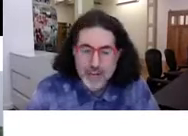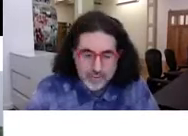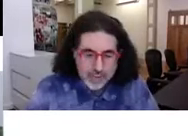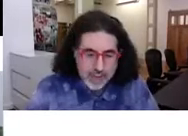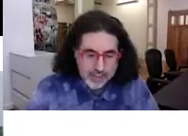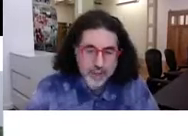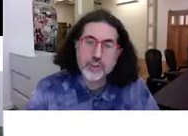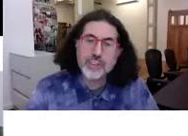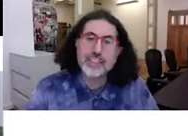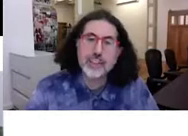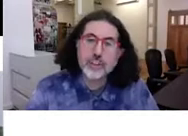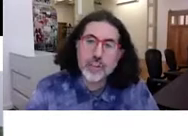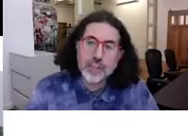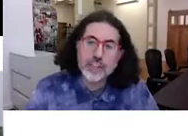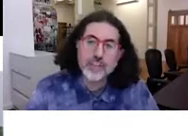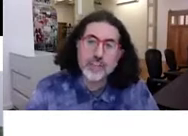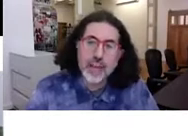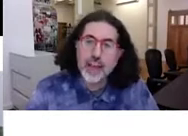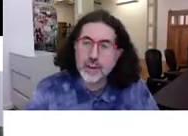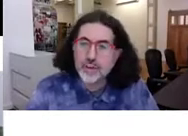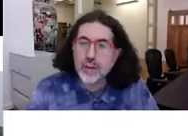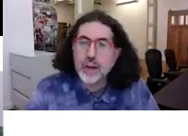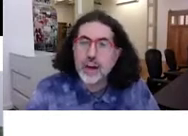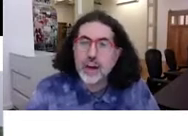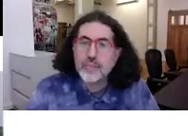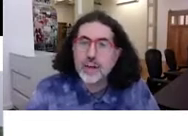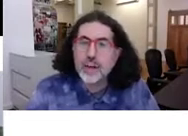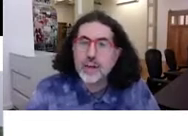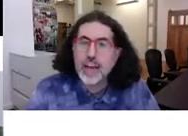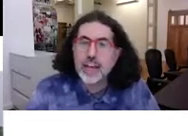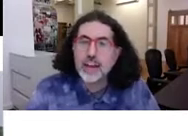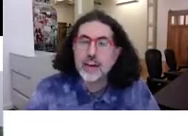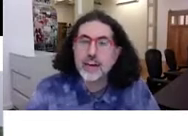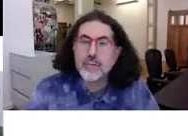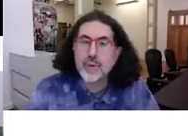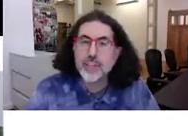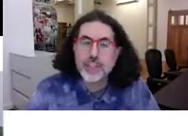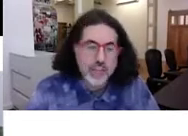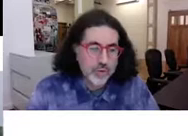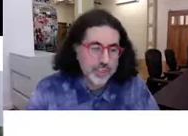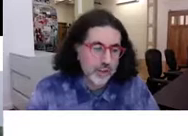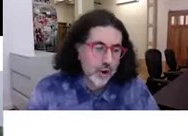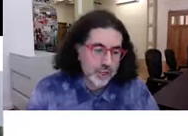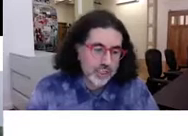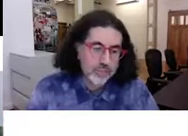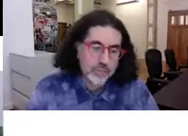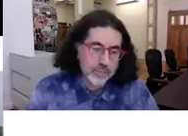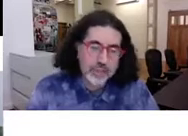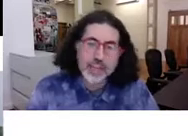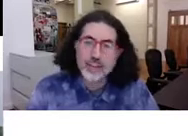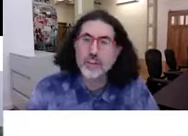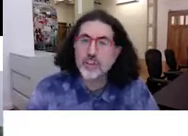one of the executions that's included is of the mankato um uh hanging uh which is was the largest